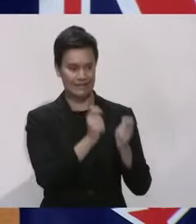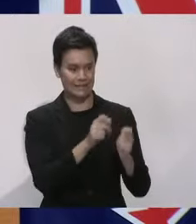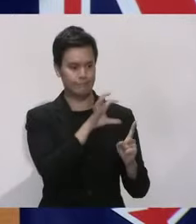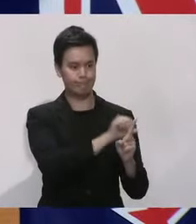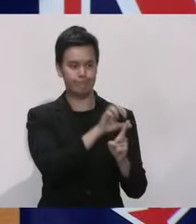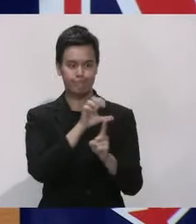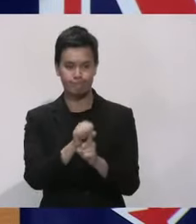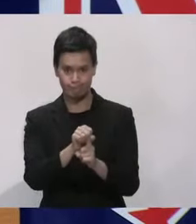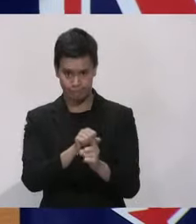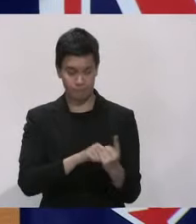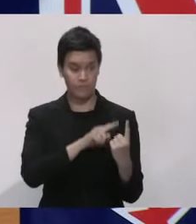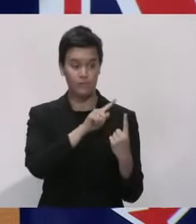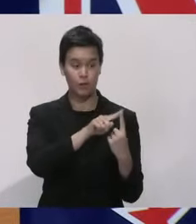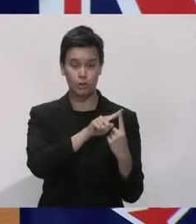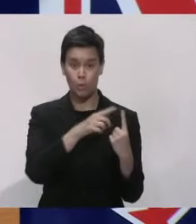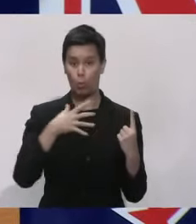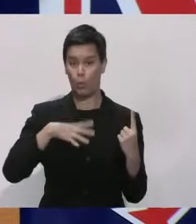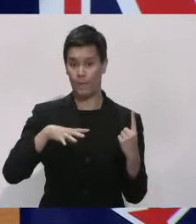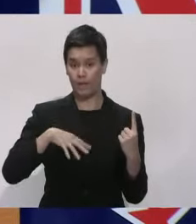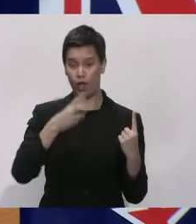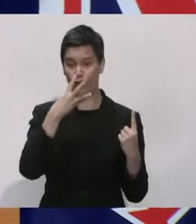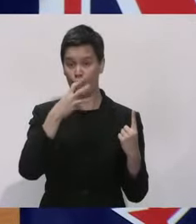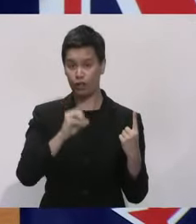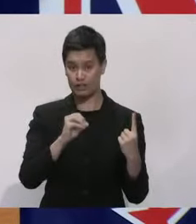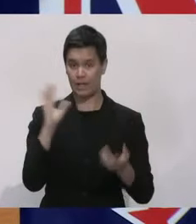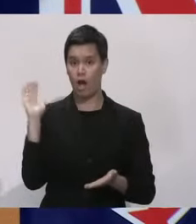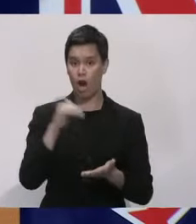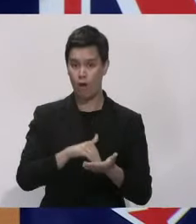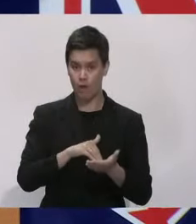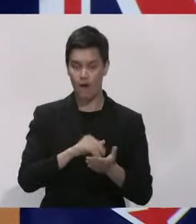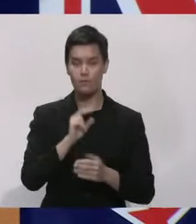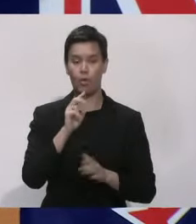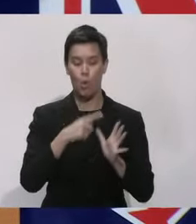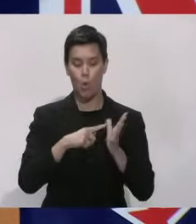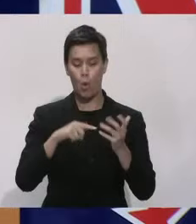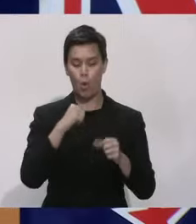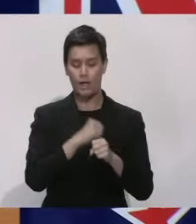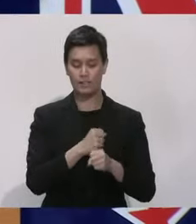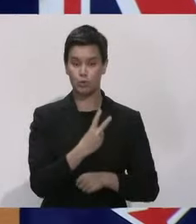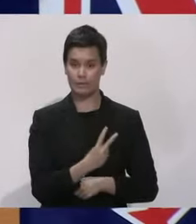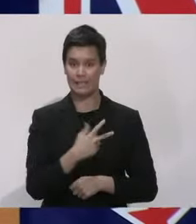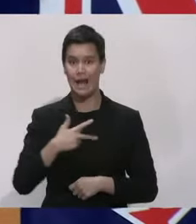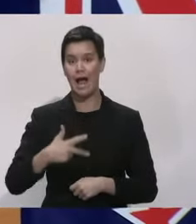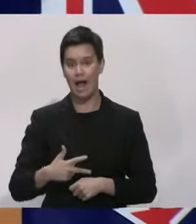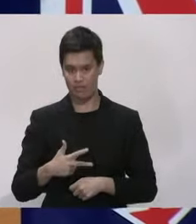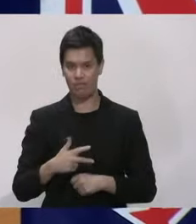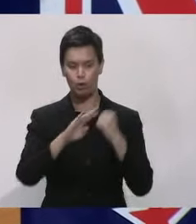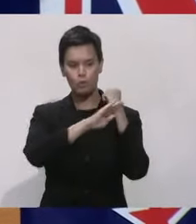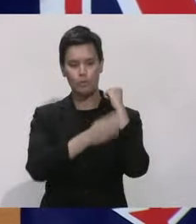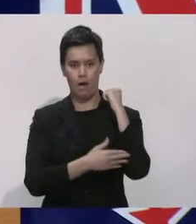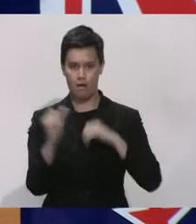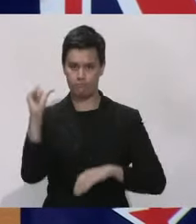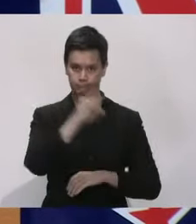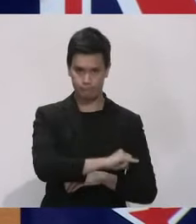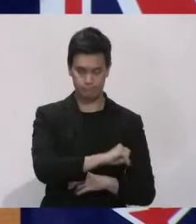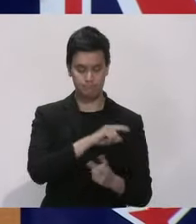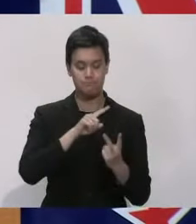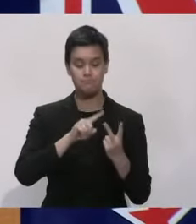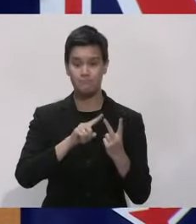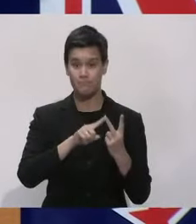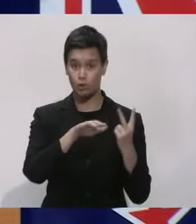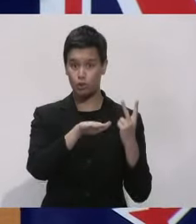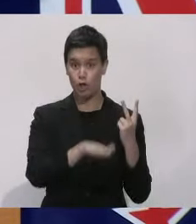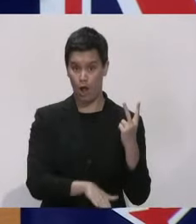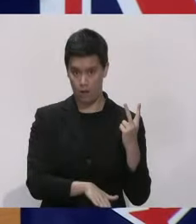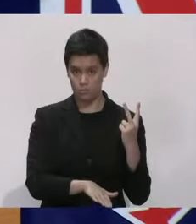woman in her 30s who arrived from Dubai on the 28th of August and the second is a child who arrived from Uzbekistan